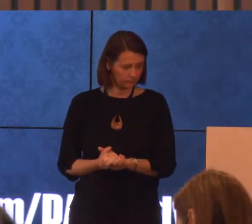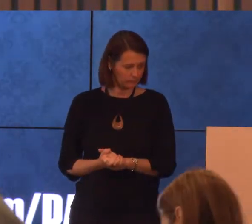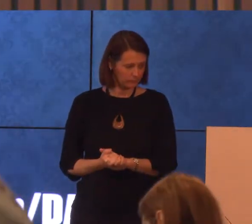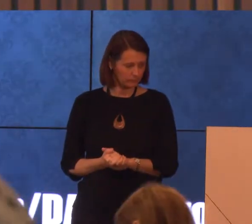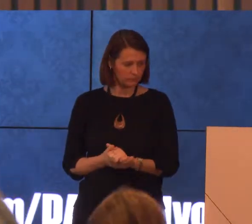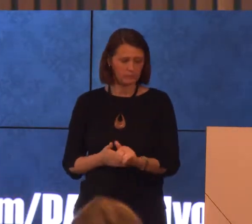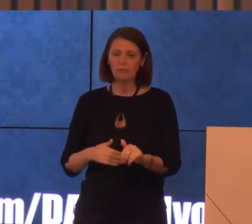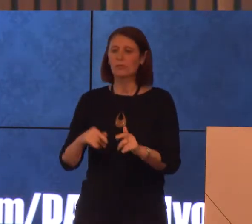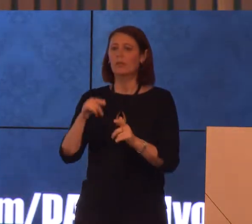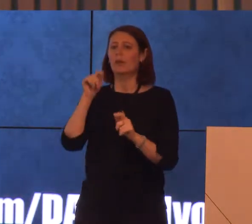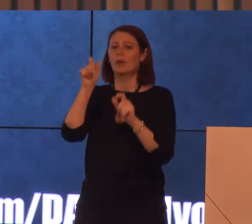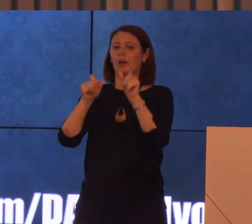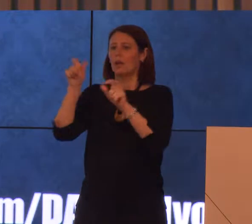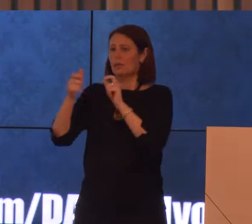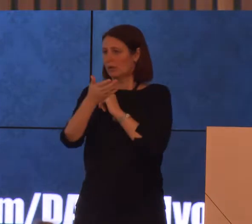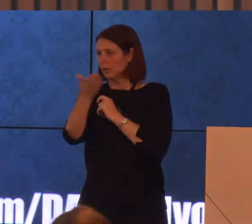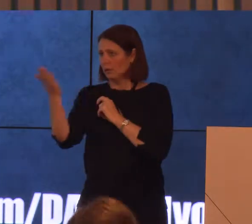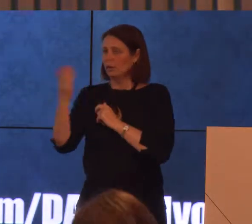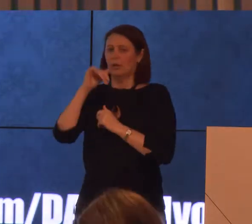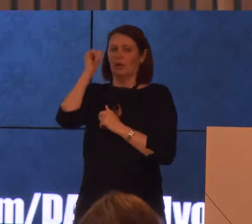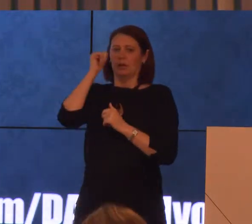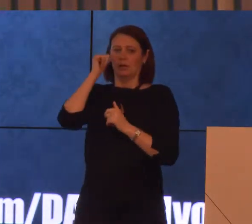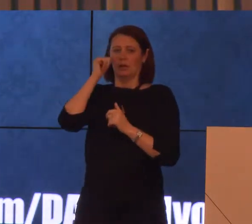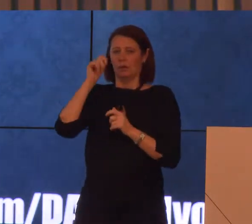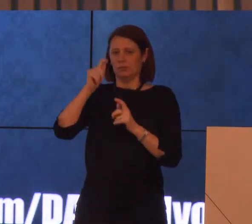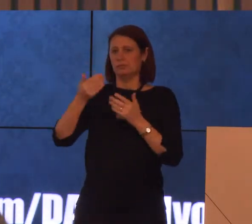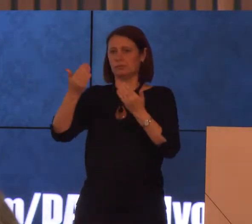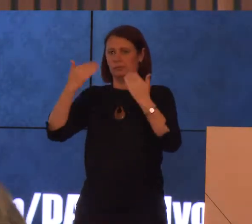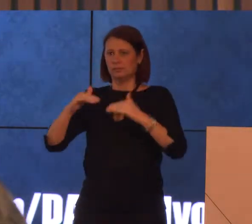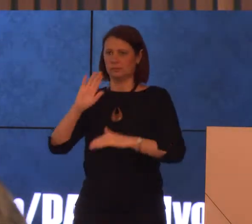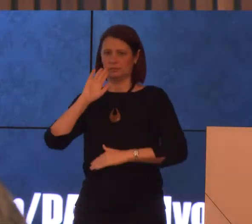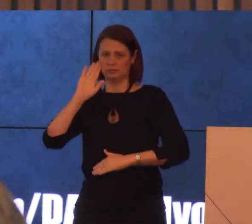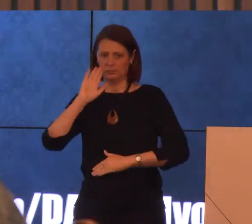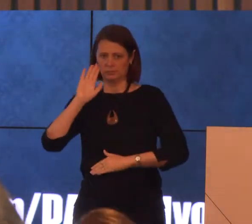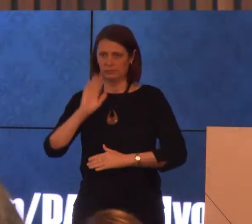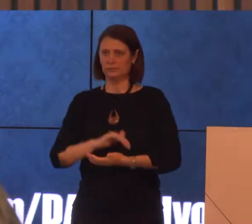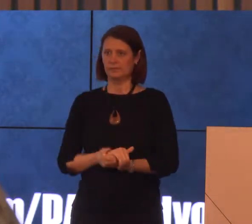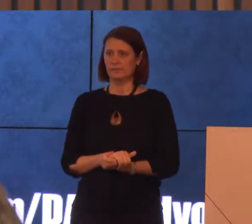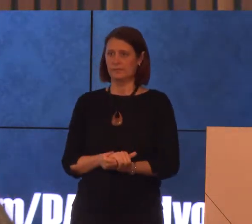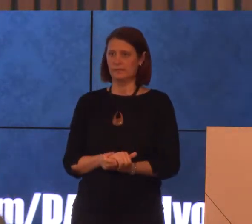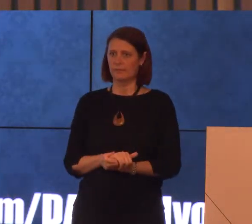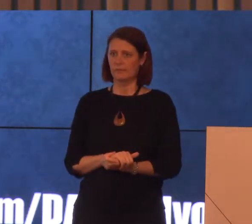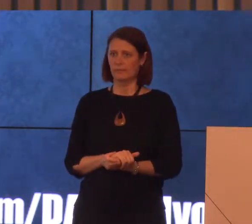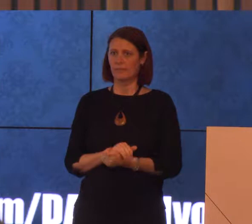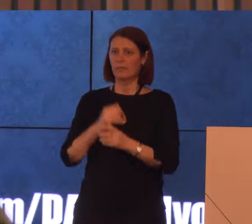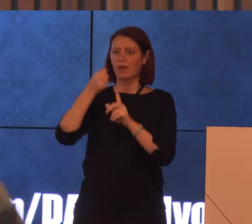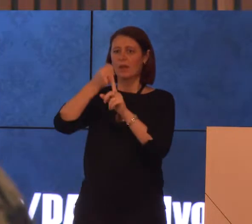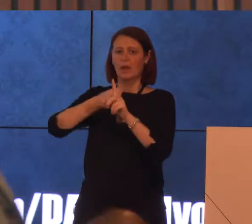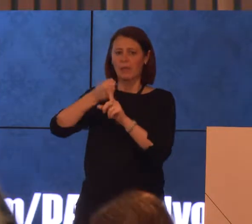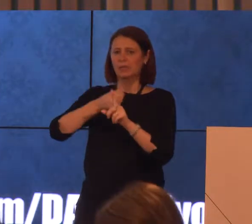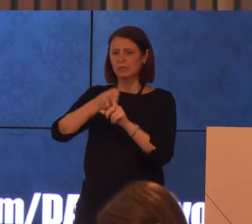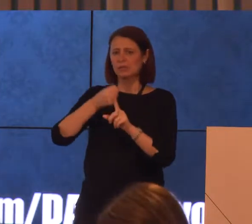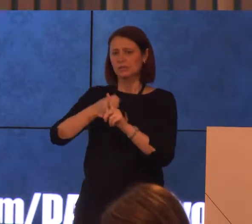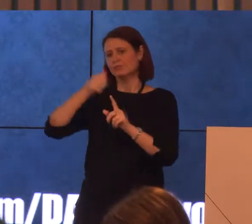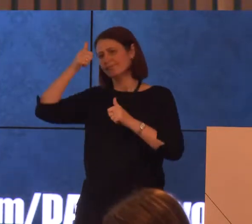Delegates, you'll be familiar with, as we move to our next session following Morning Tea, that advocates are all too